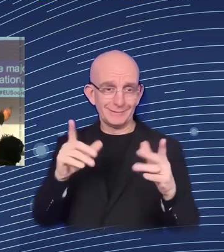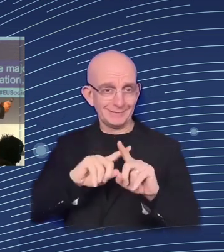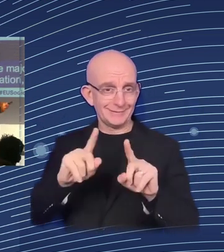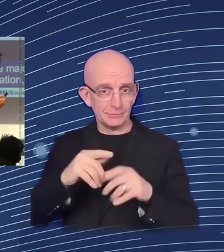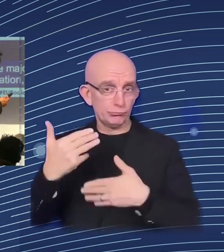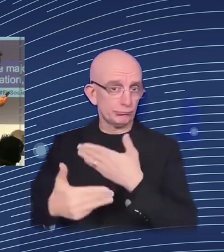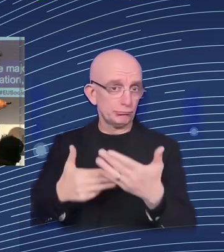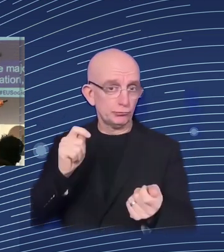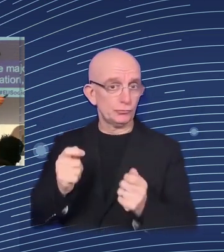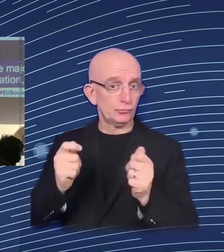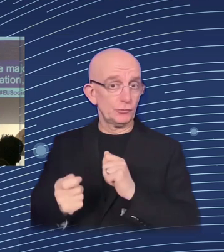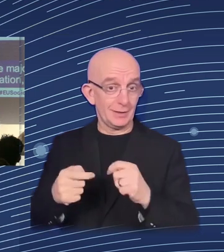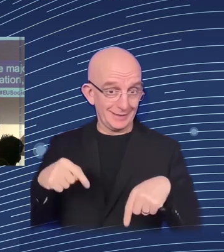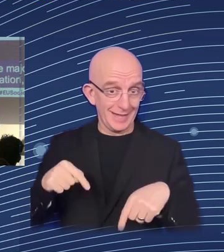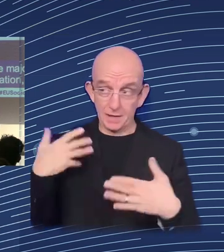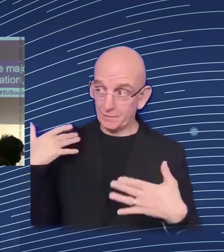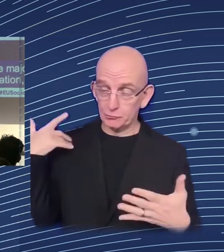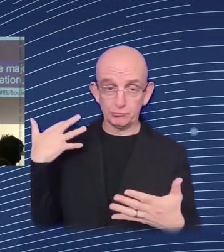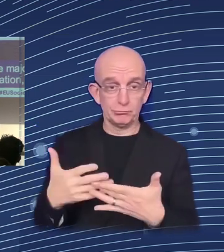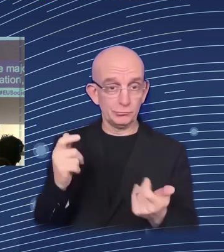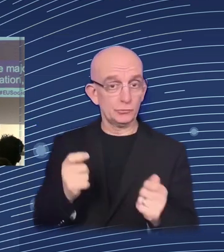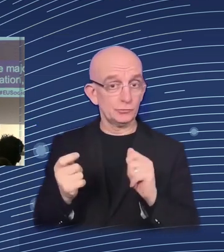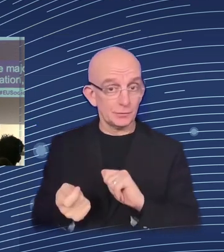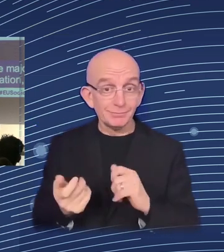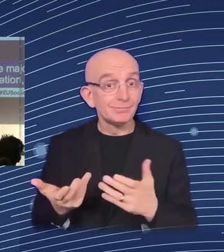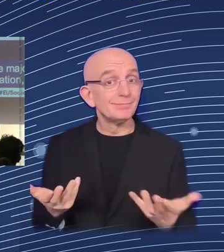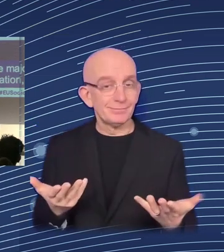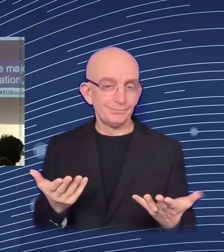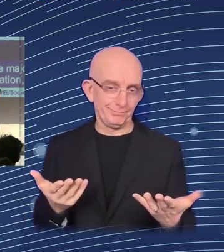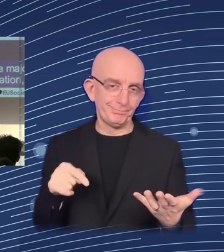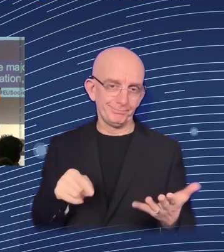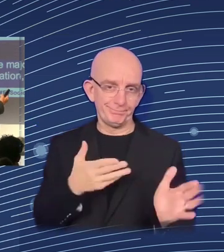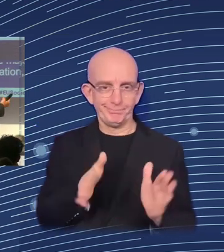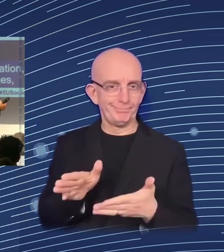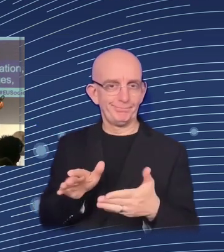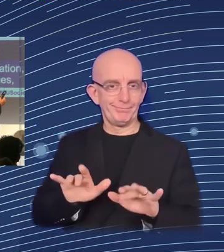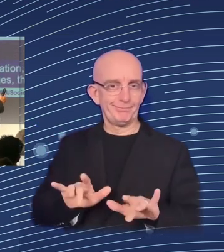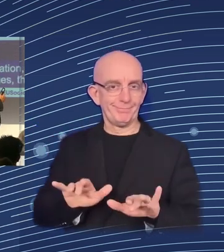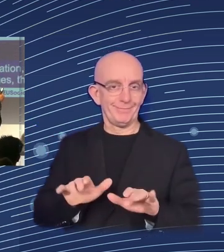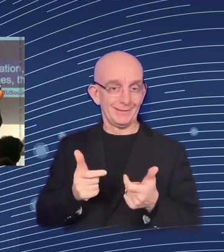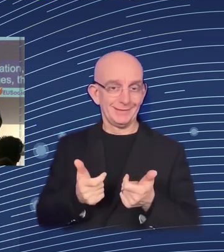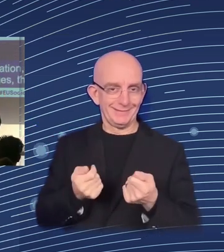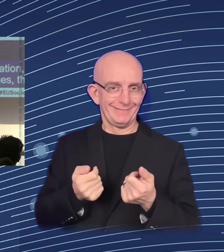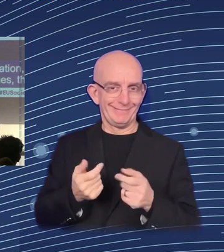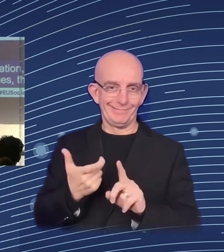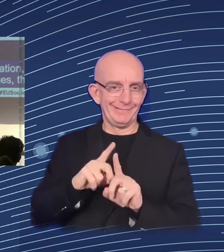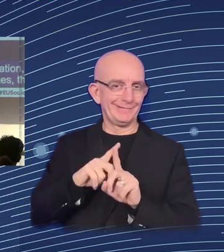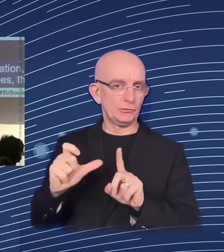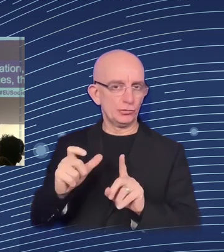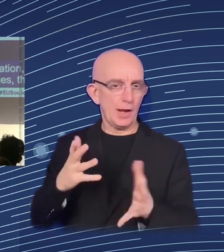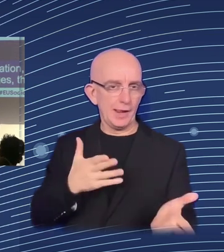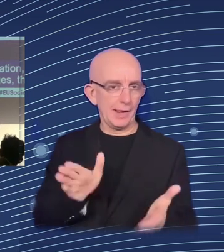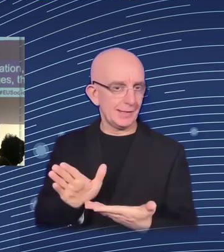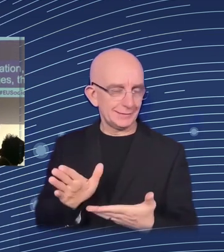But if we think about these different challenges, are of a different nature. Take digitalization, it's a structural transformation